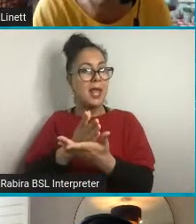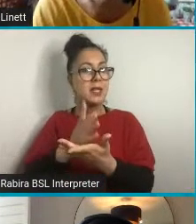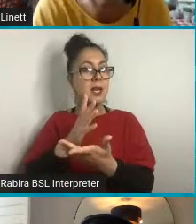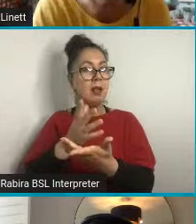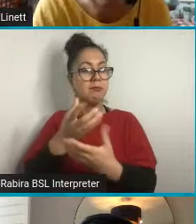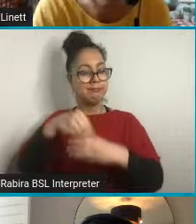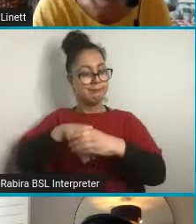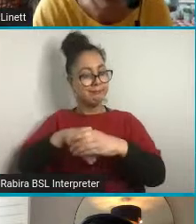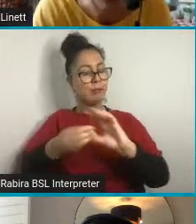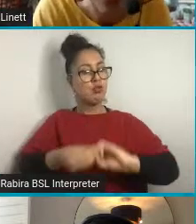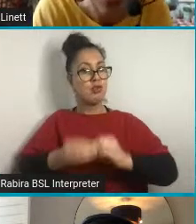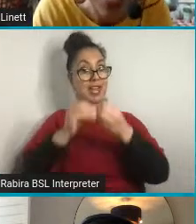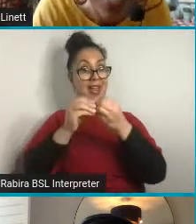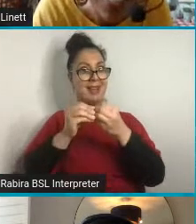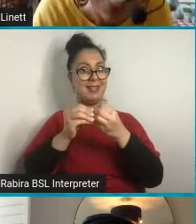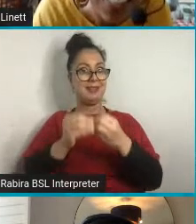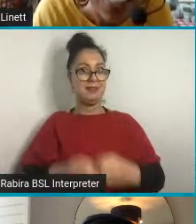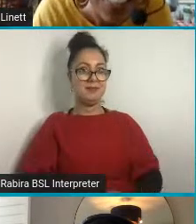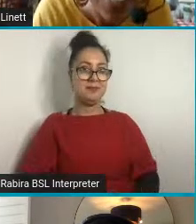we're going to make.